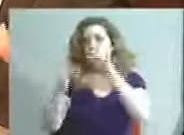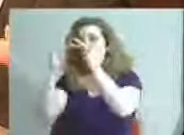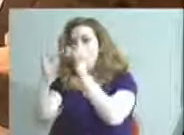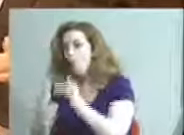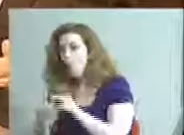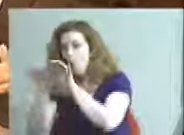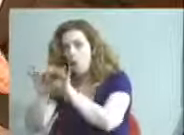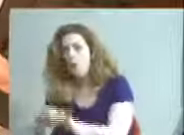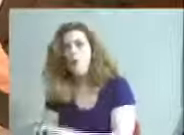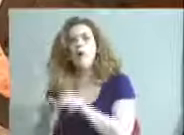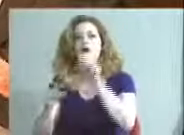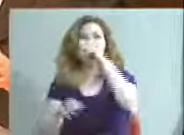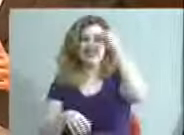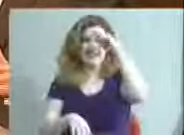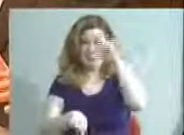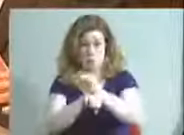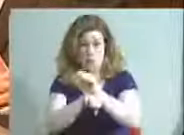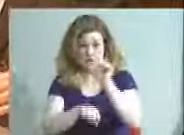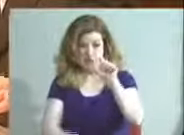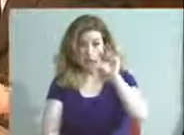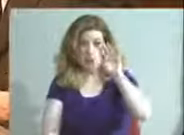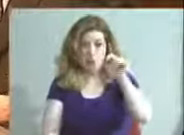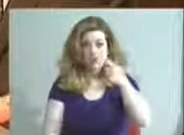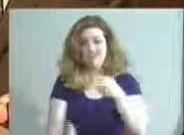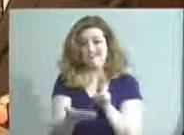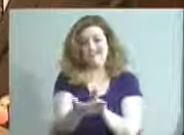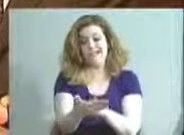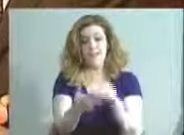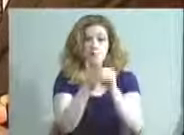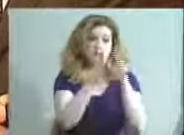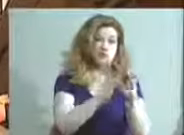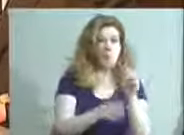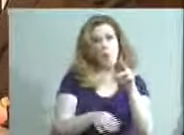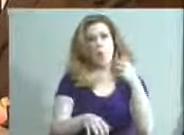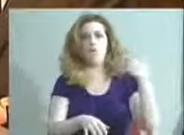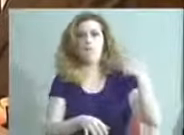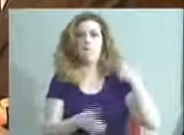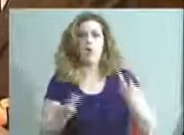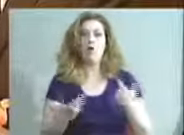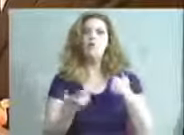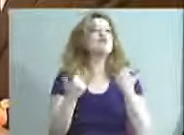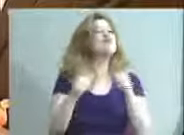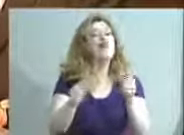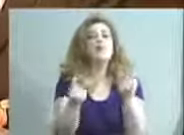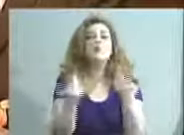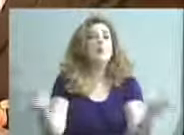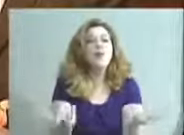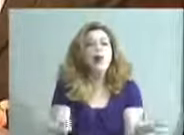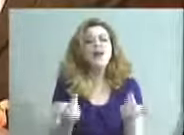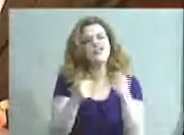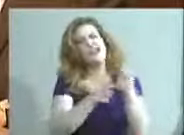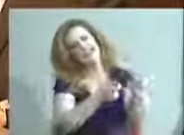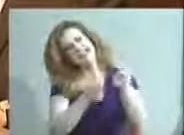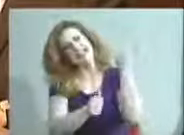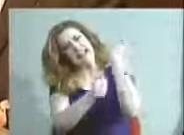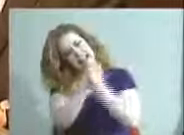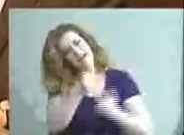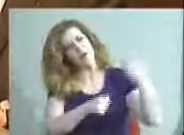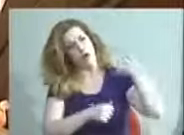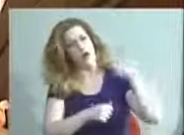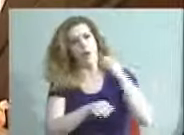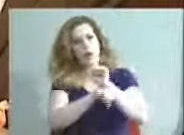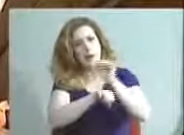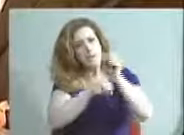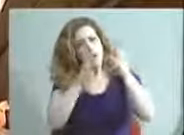summerworks.org, and you can sign up either as a student or an employer. And what we're trying to do is get every employer in the community to have